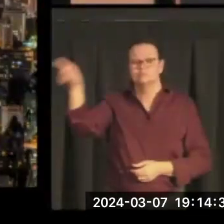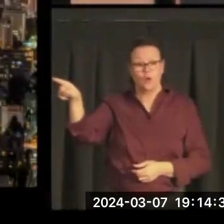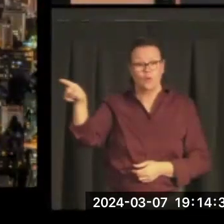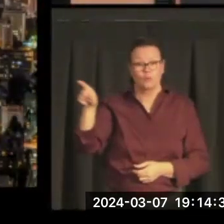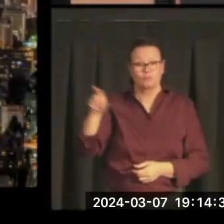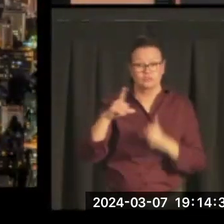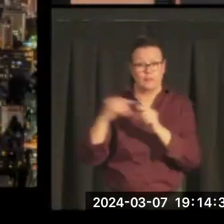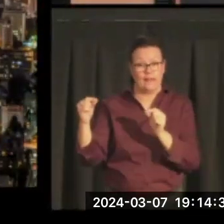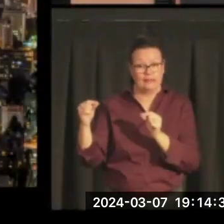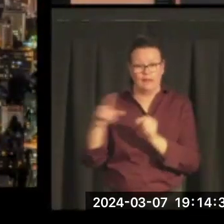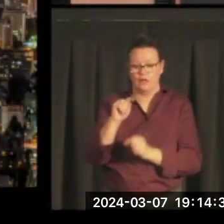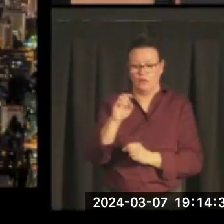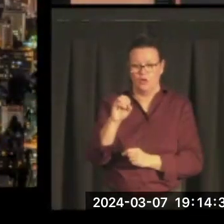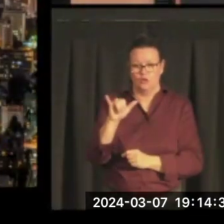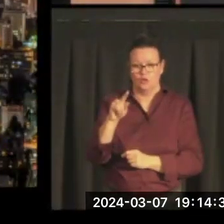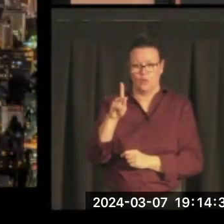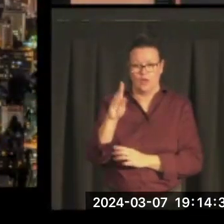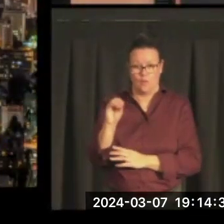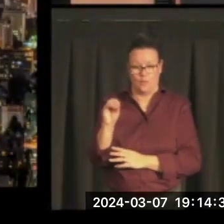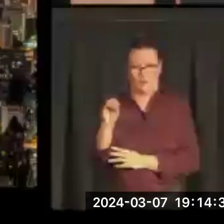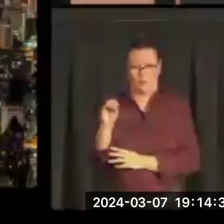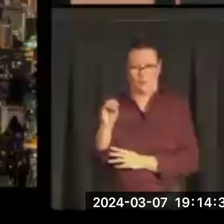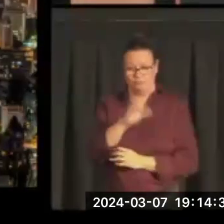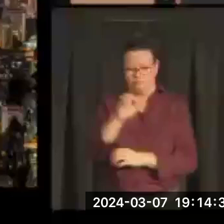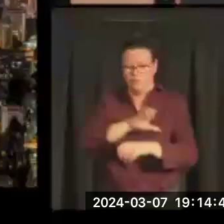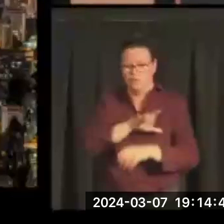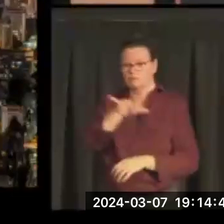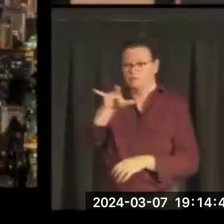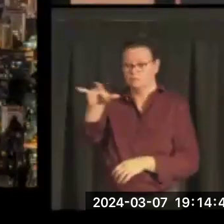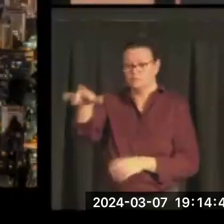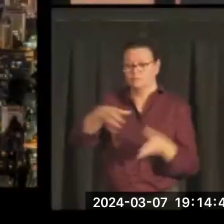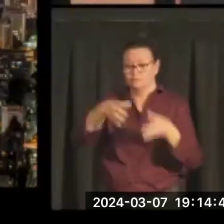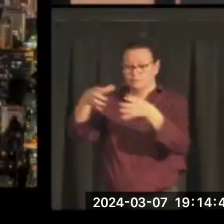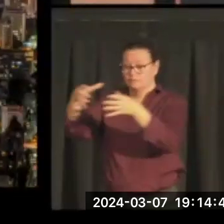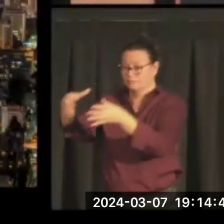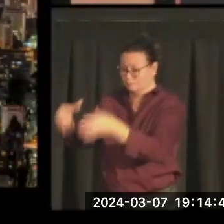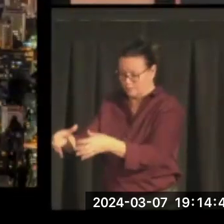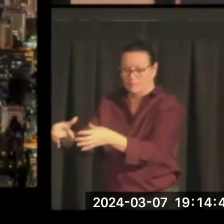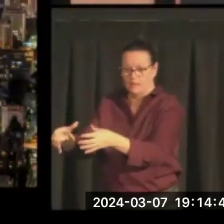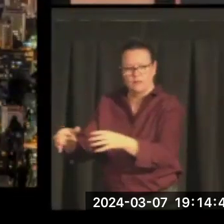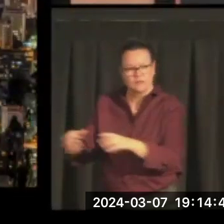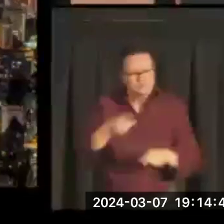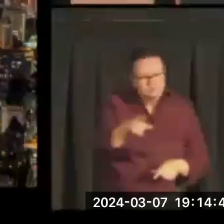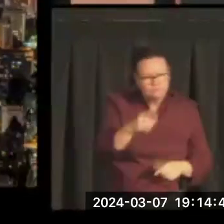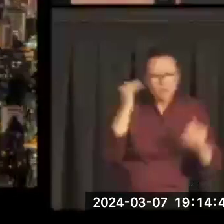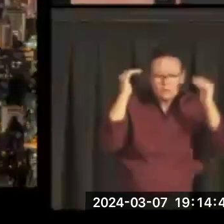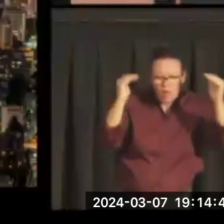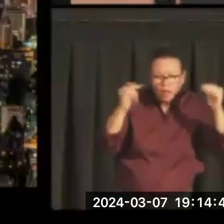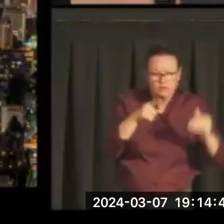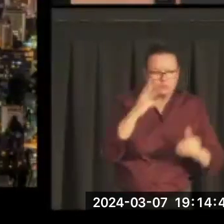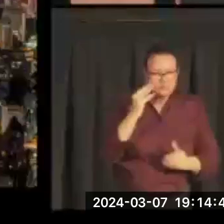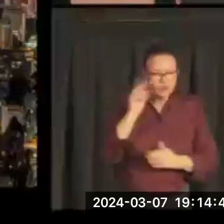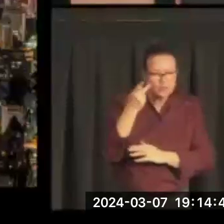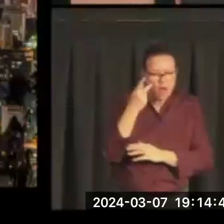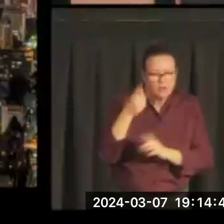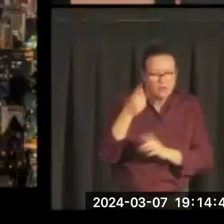anyone who is an adult, who has experienced politics and is an adult from